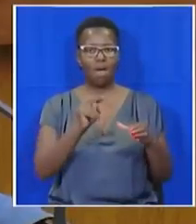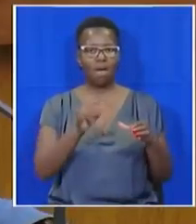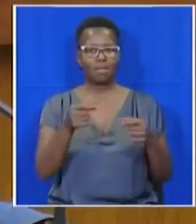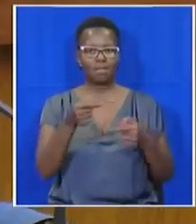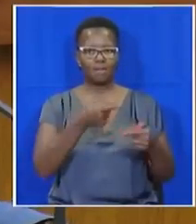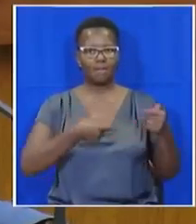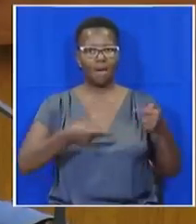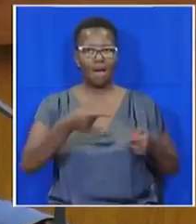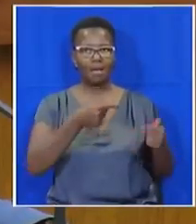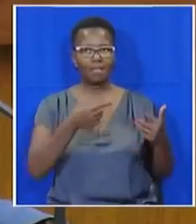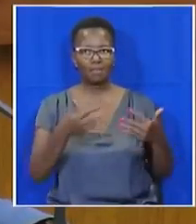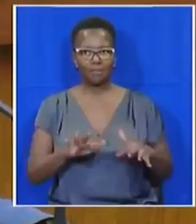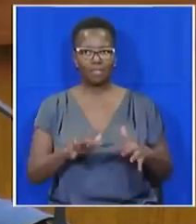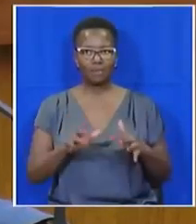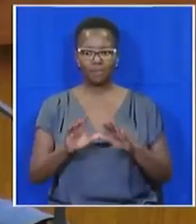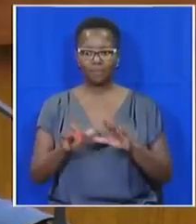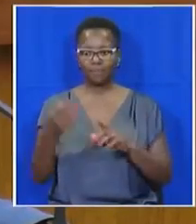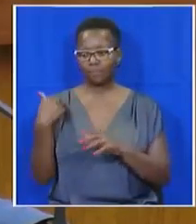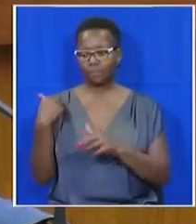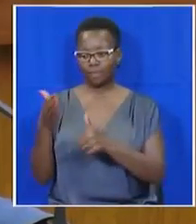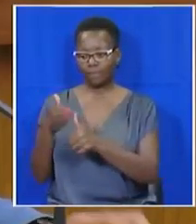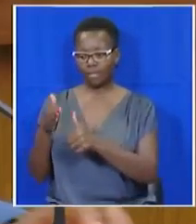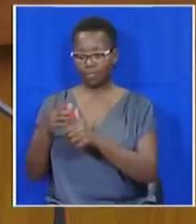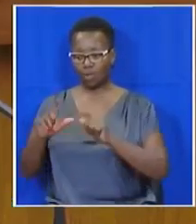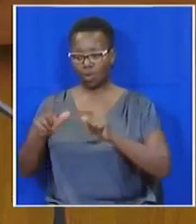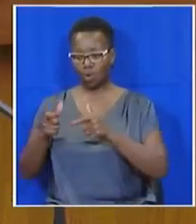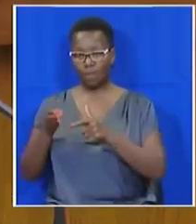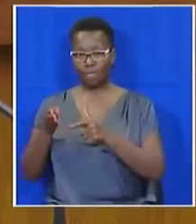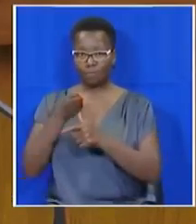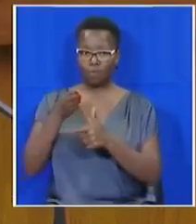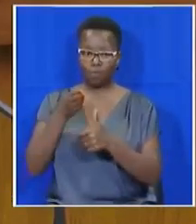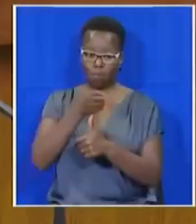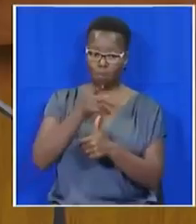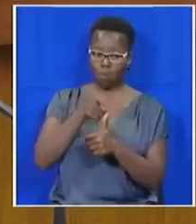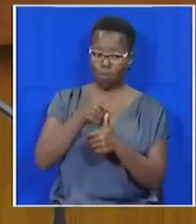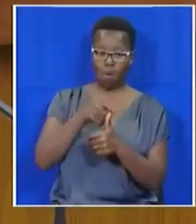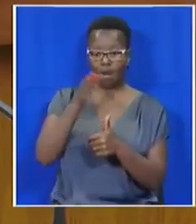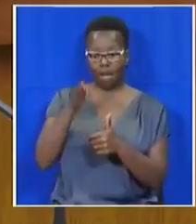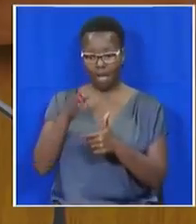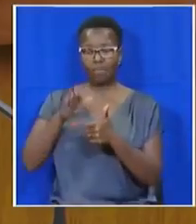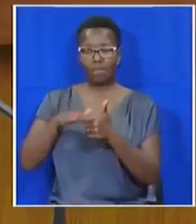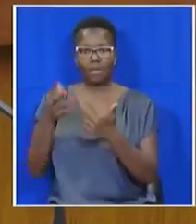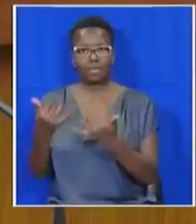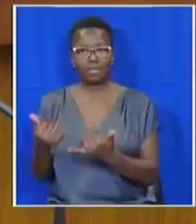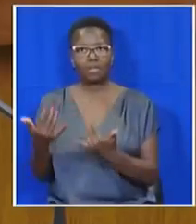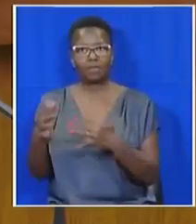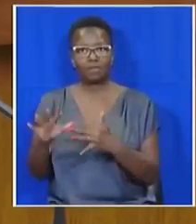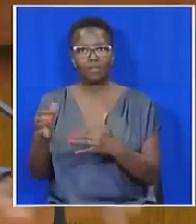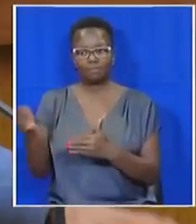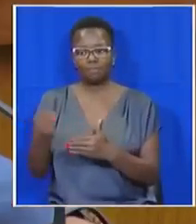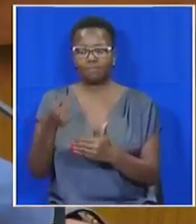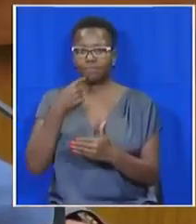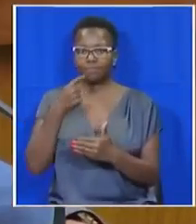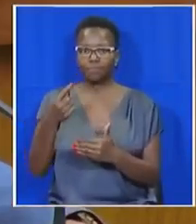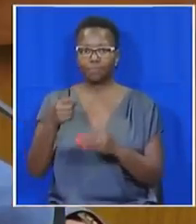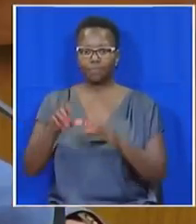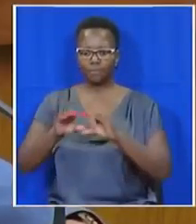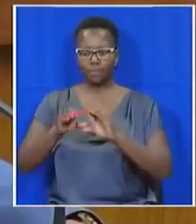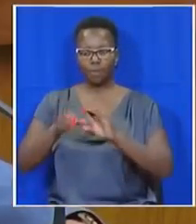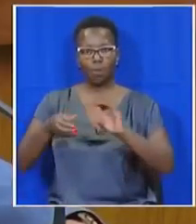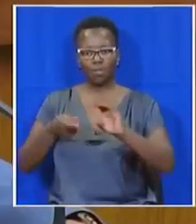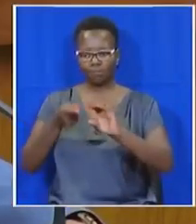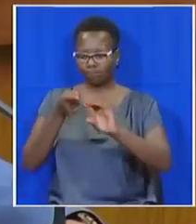The first ad hoc committee, the one before this, rightly included the requirement of a post-secondary qualification as a criteria